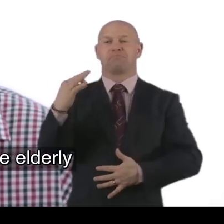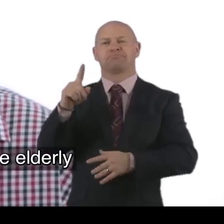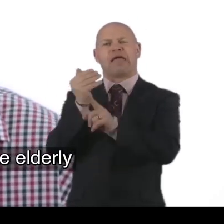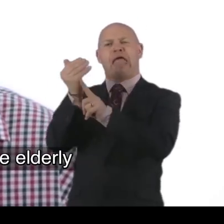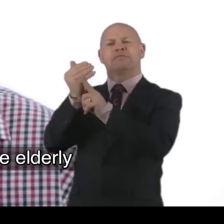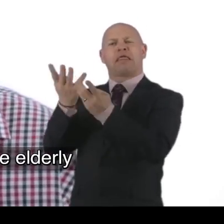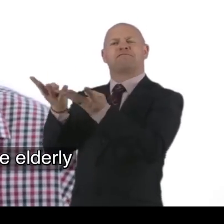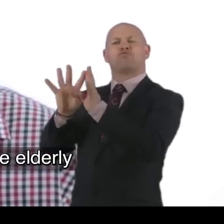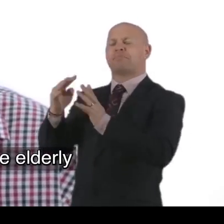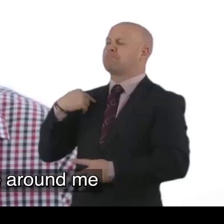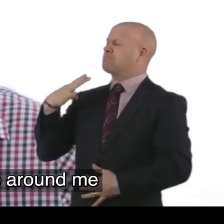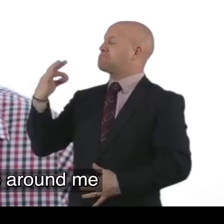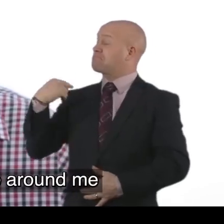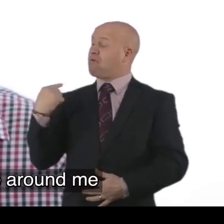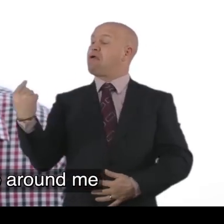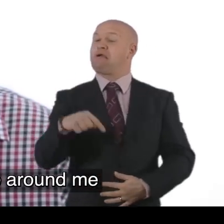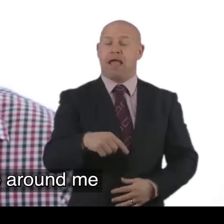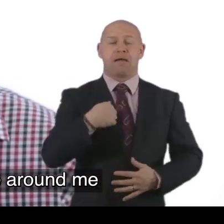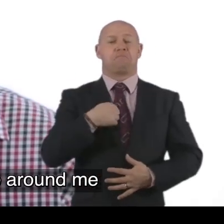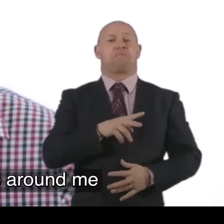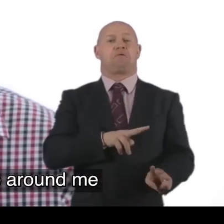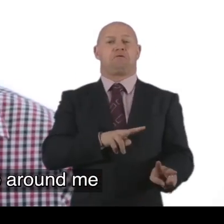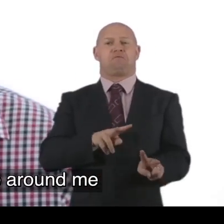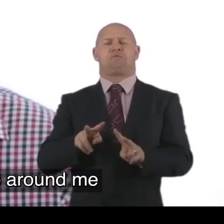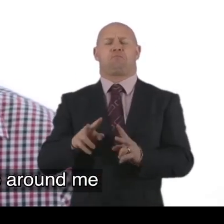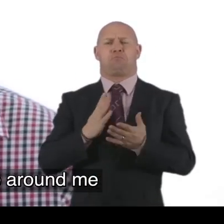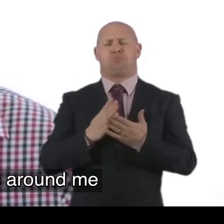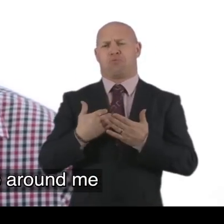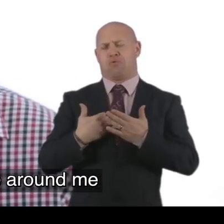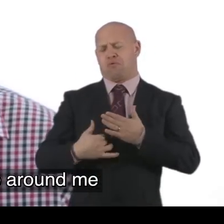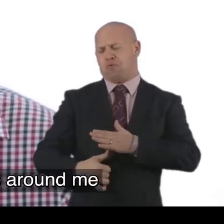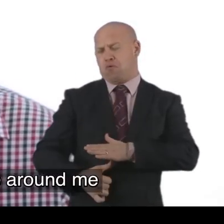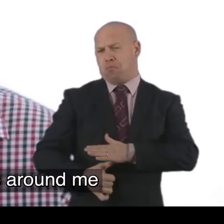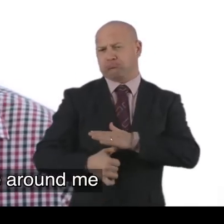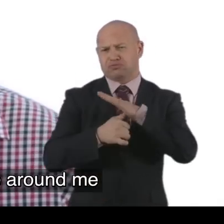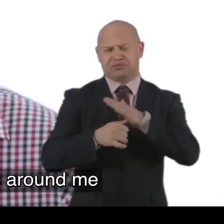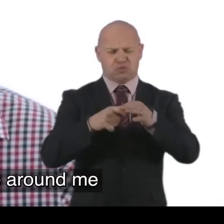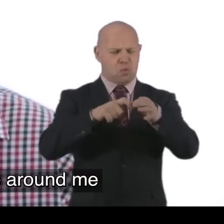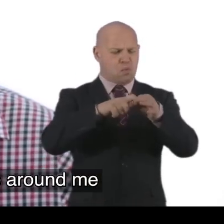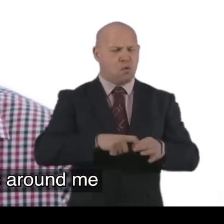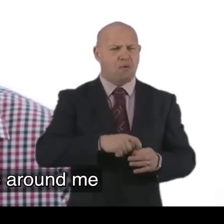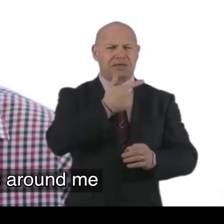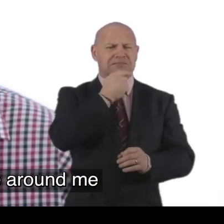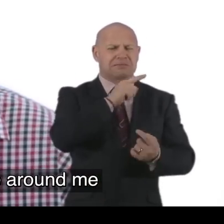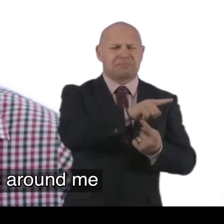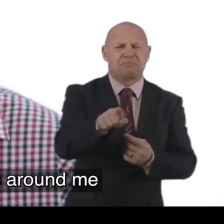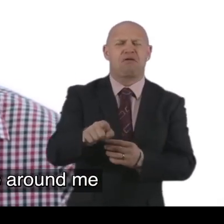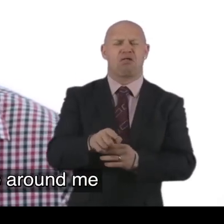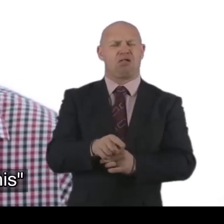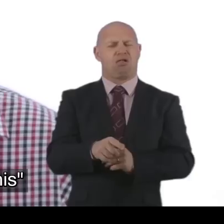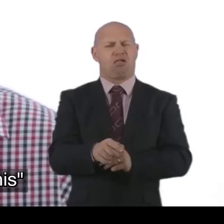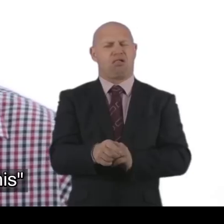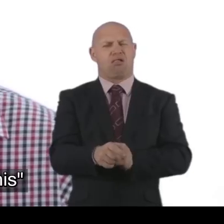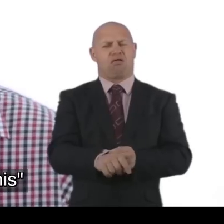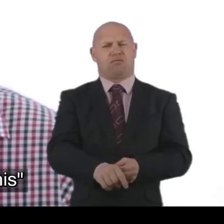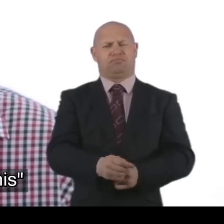Forums and I was really seriously impressed by the quality of people I saw around me and I thought,